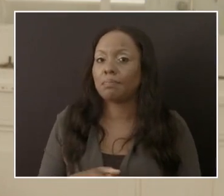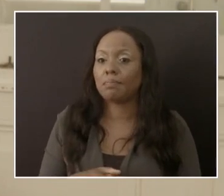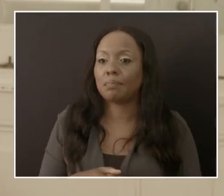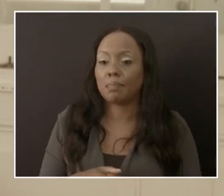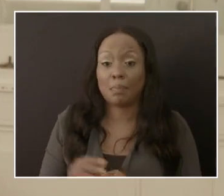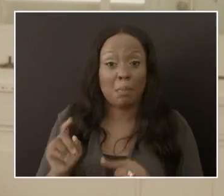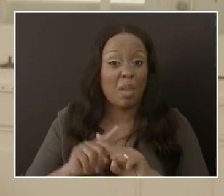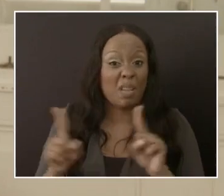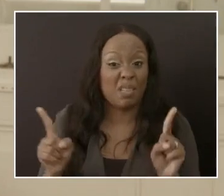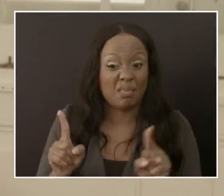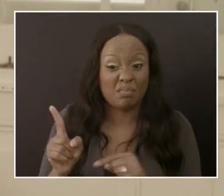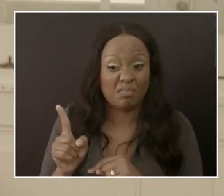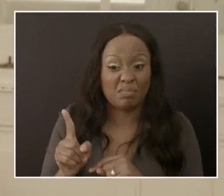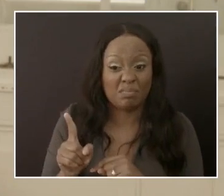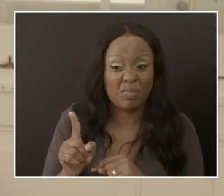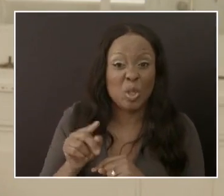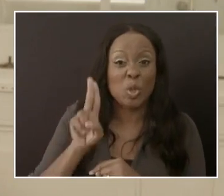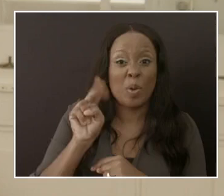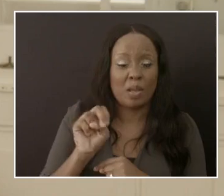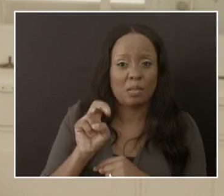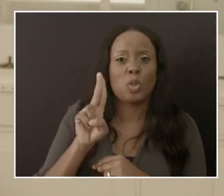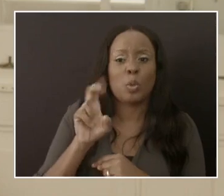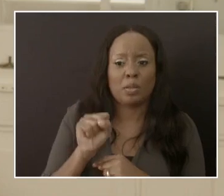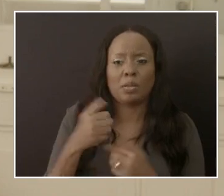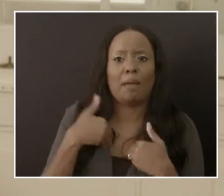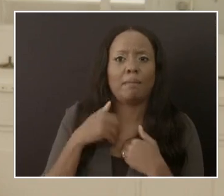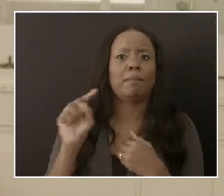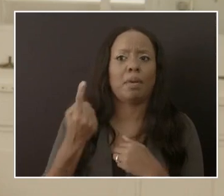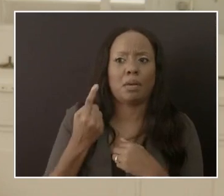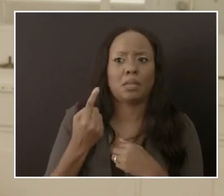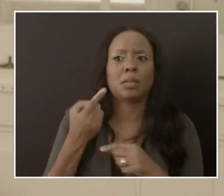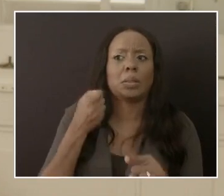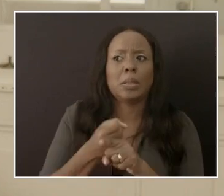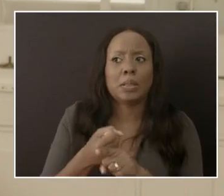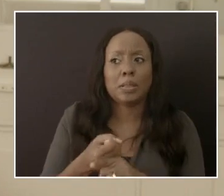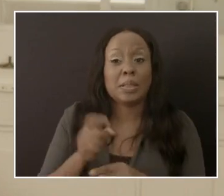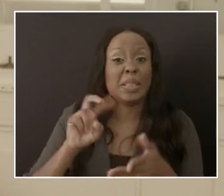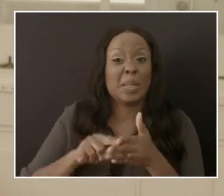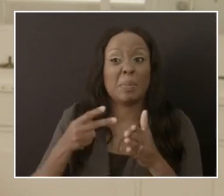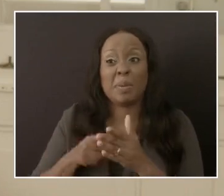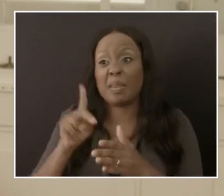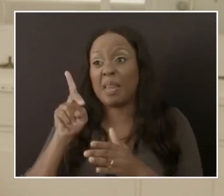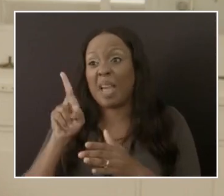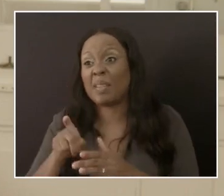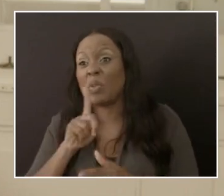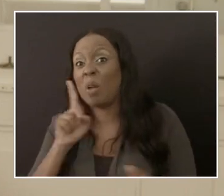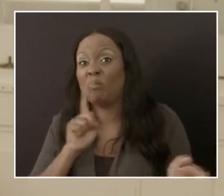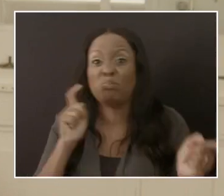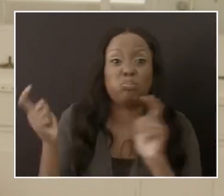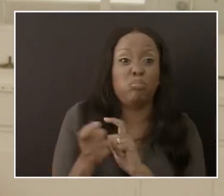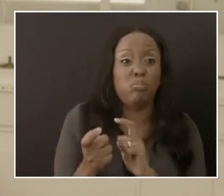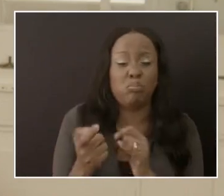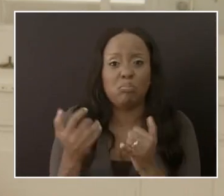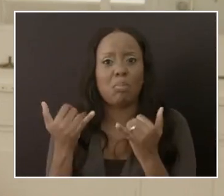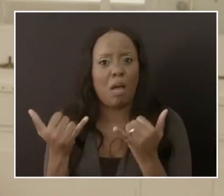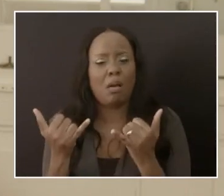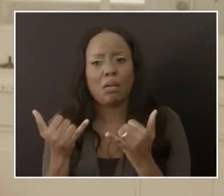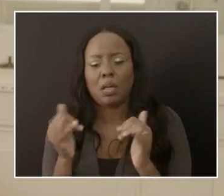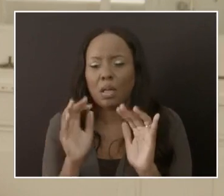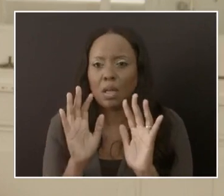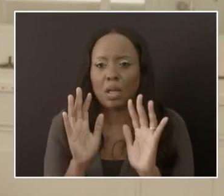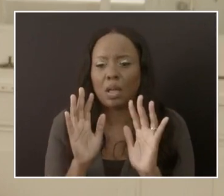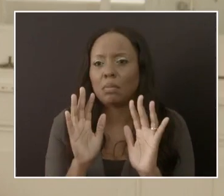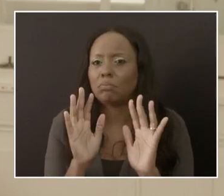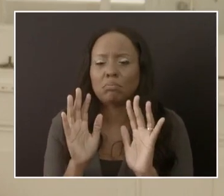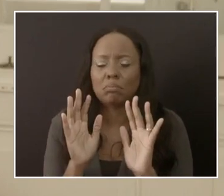drastic changes with respect to our protocols? I believe that we need to be steady. We